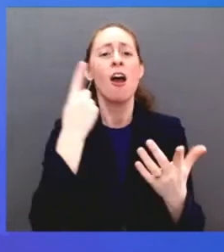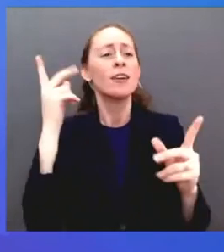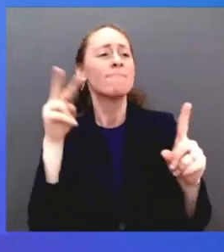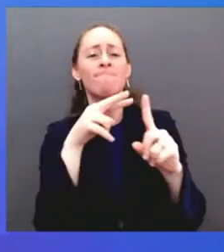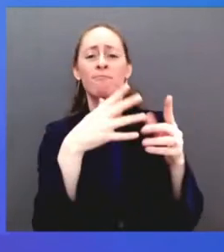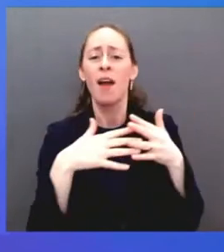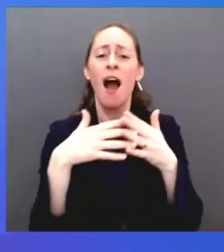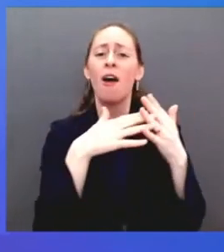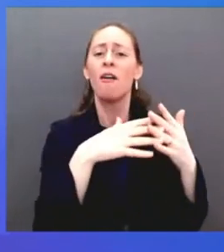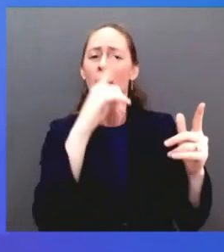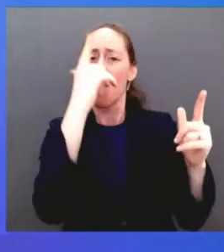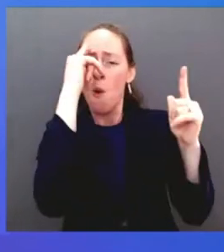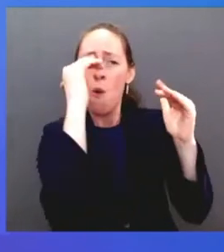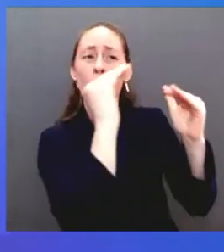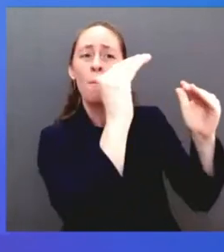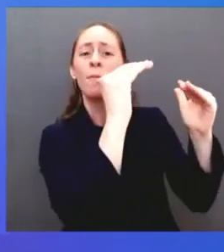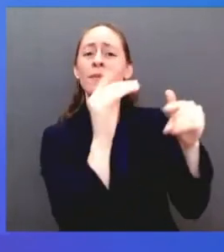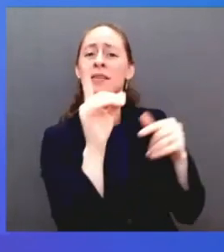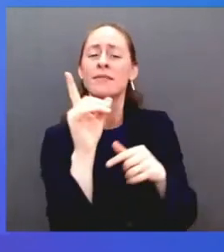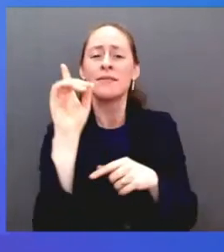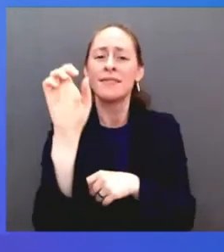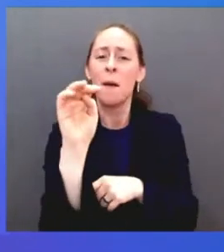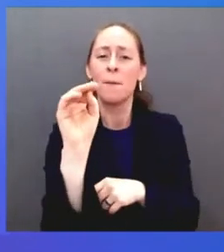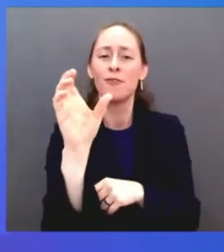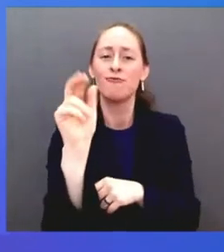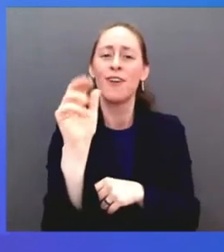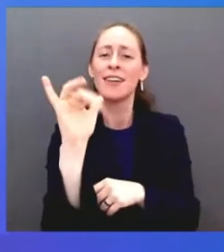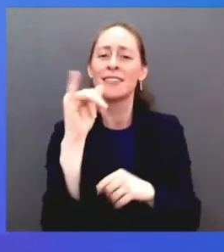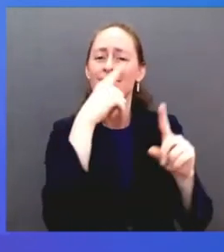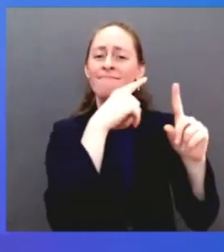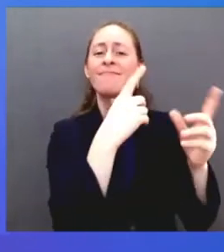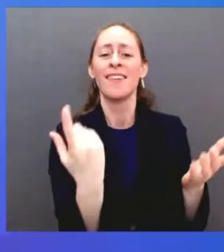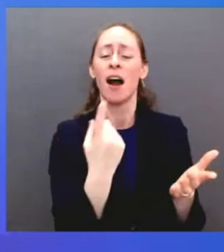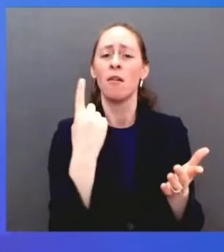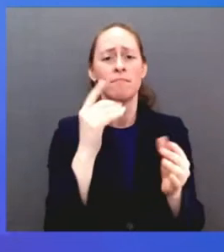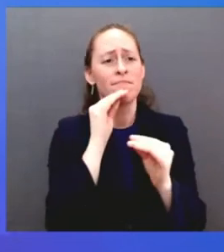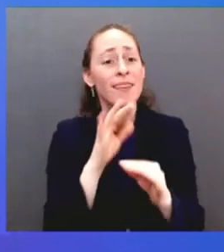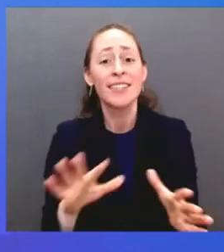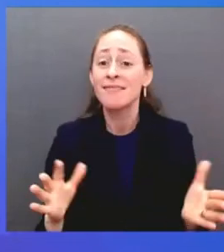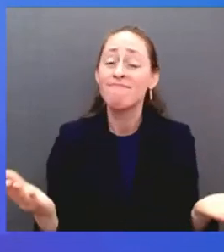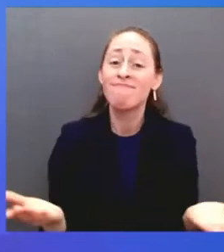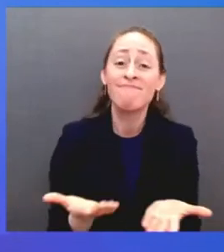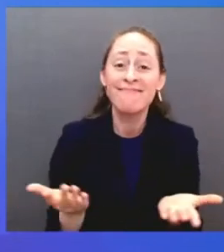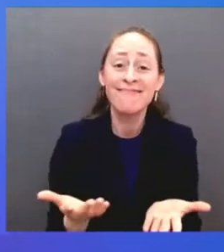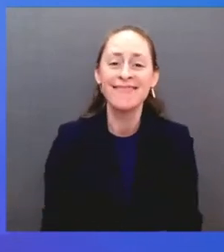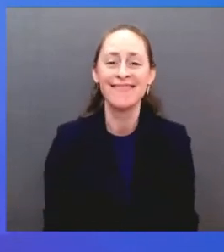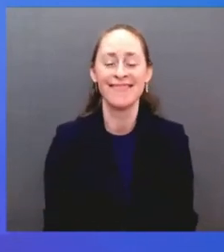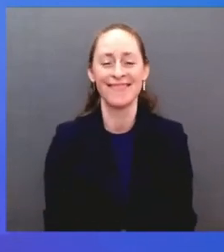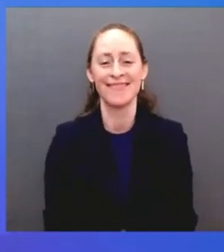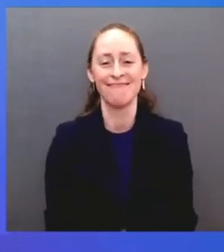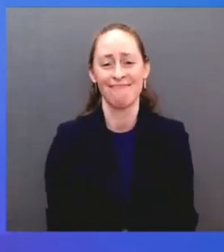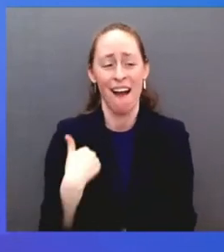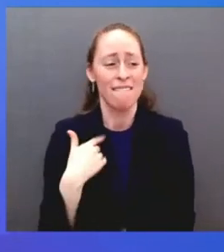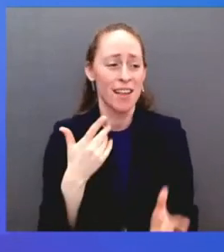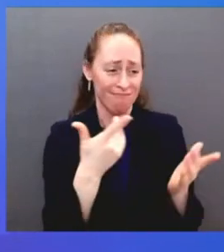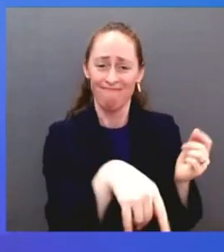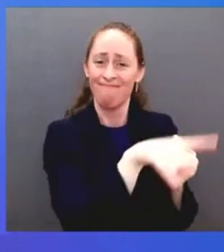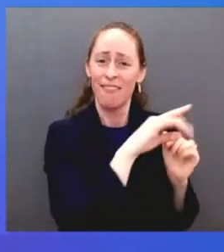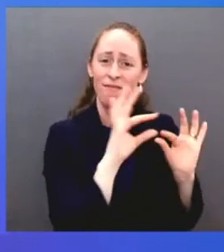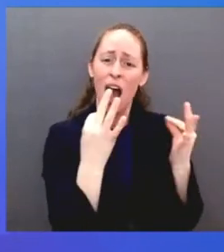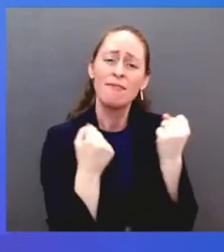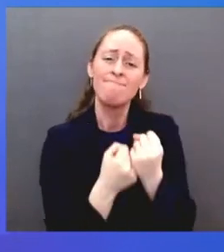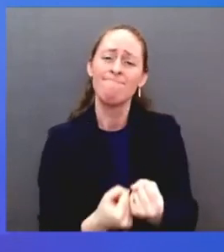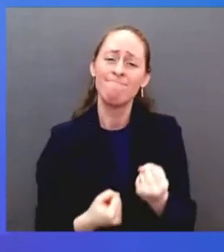from my early days to have had a supportive and loving family. My mother and father, who have been married